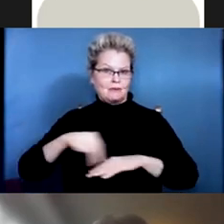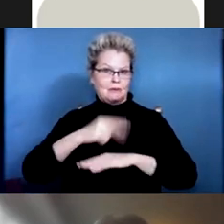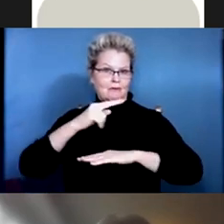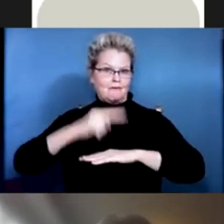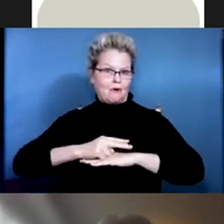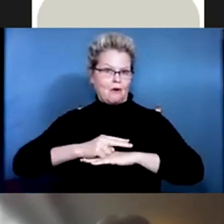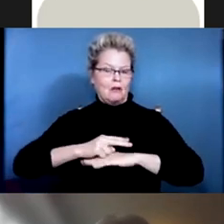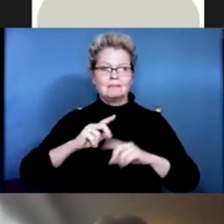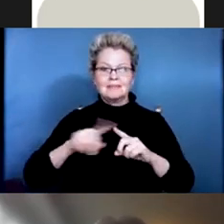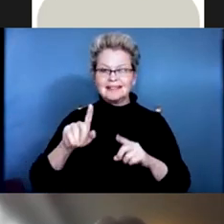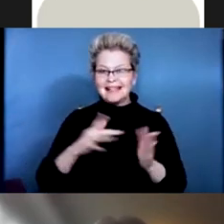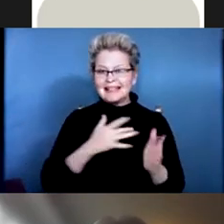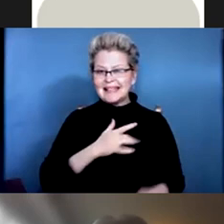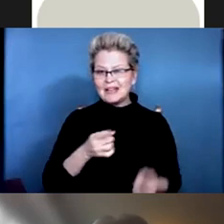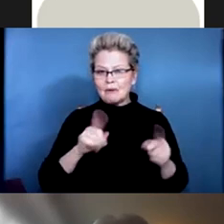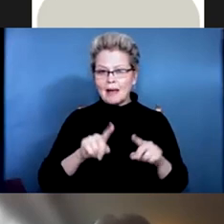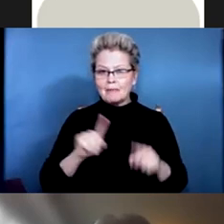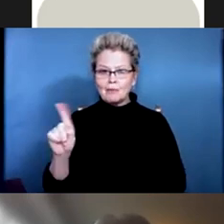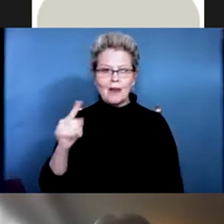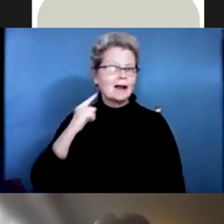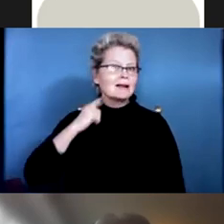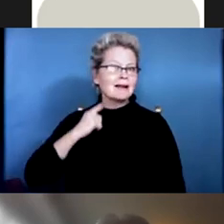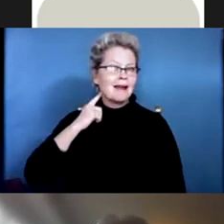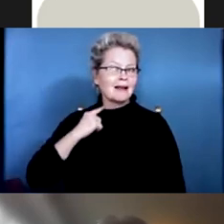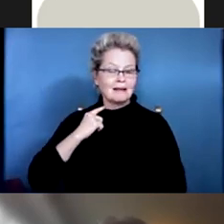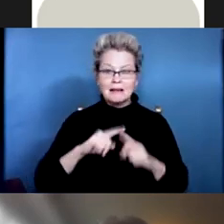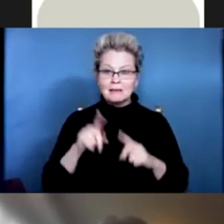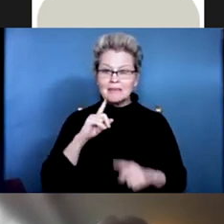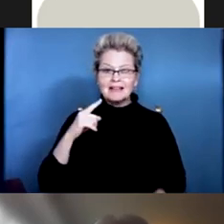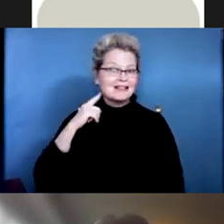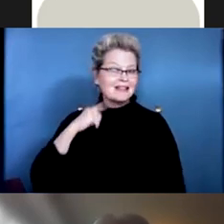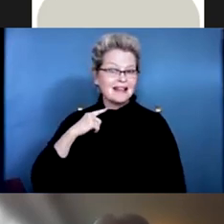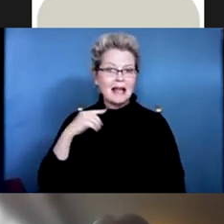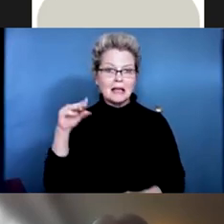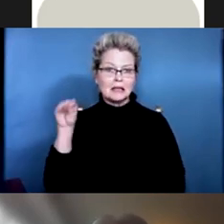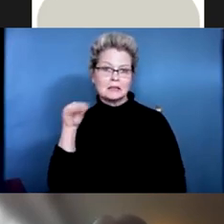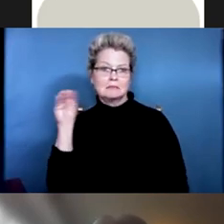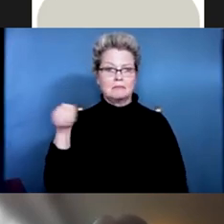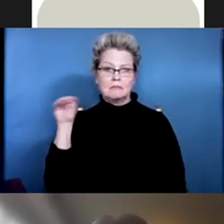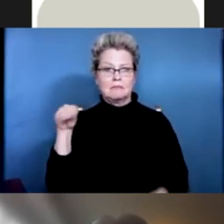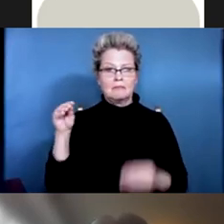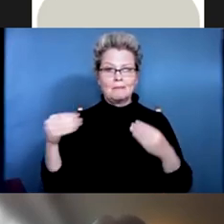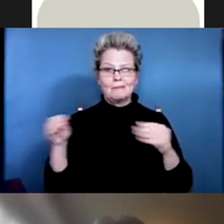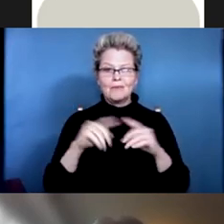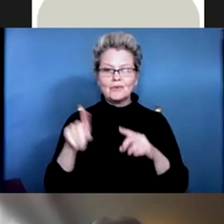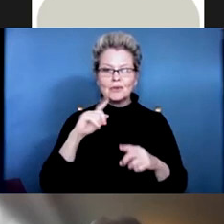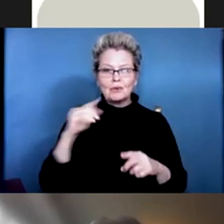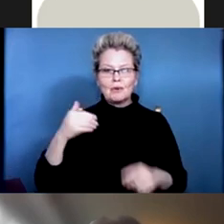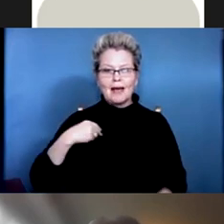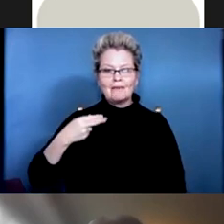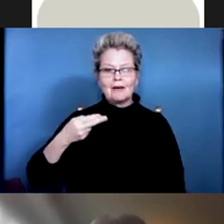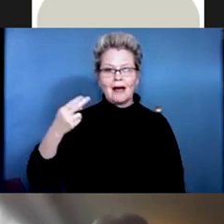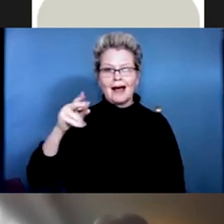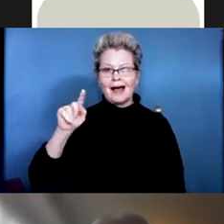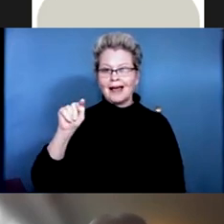be neck injuries, because the neck is relatively mobile. So you get something called high tetraplegia. And when you